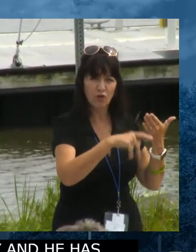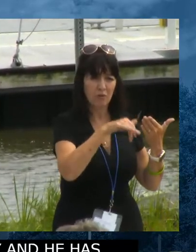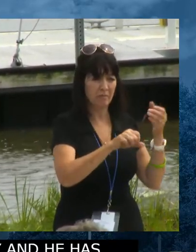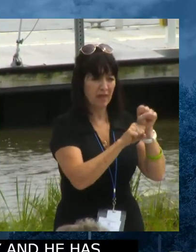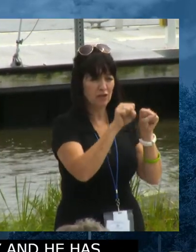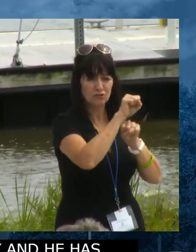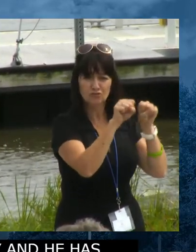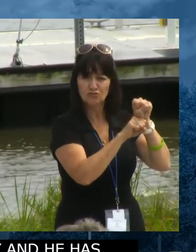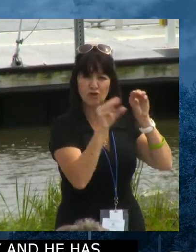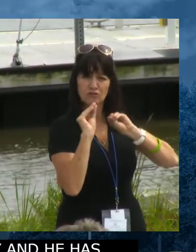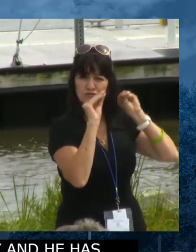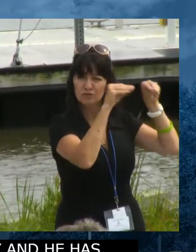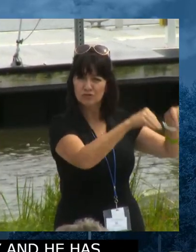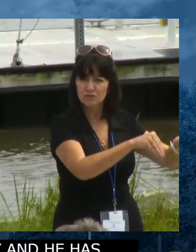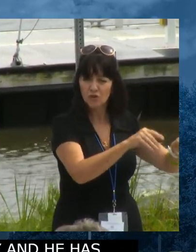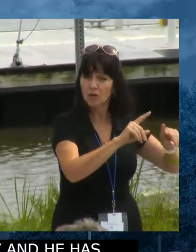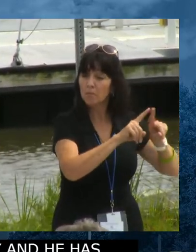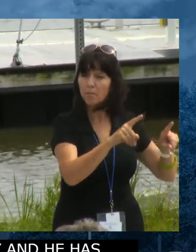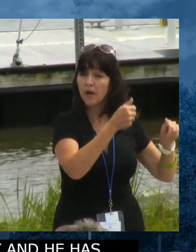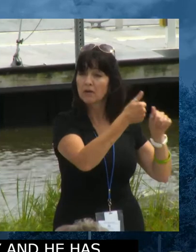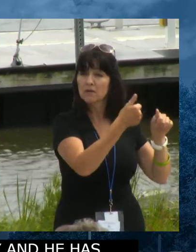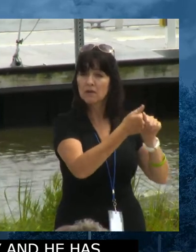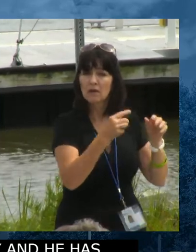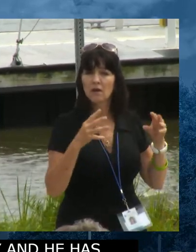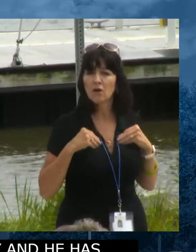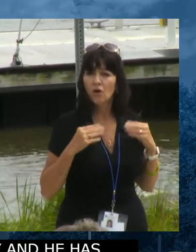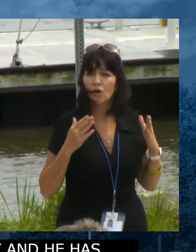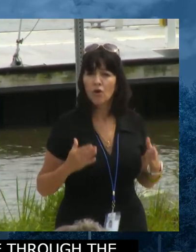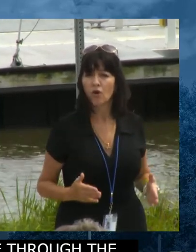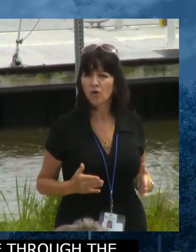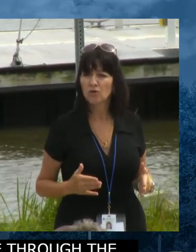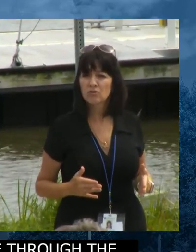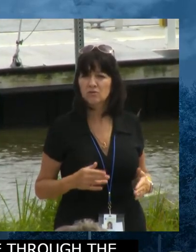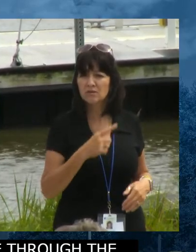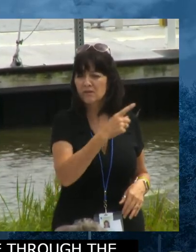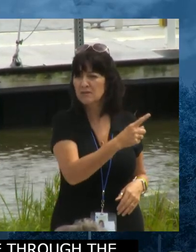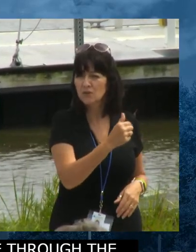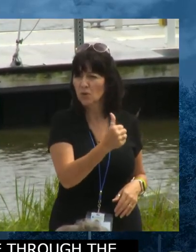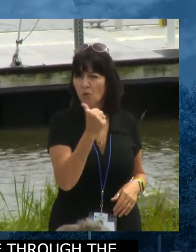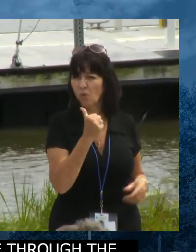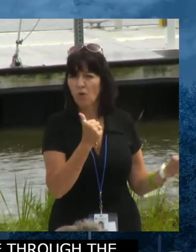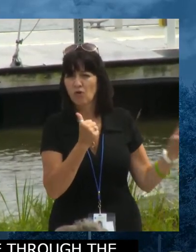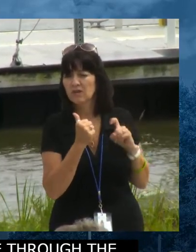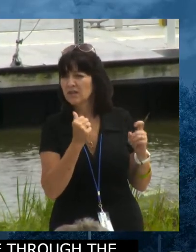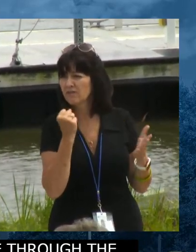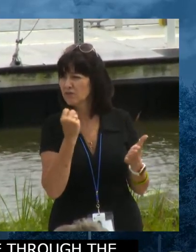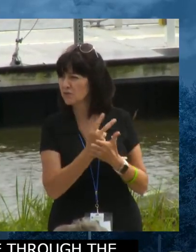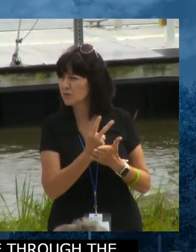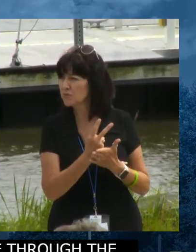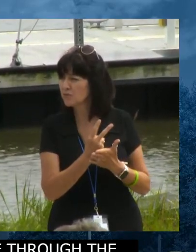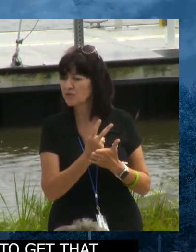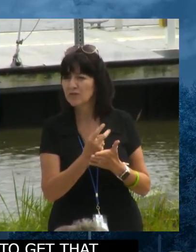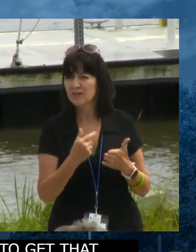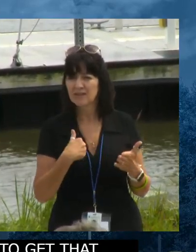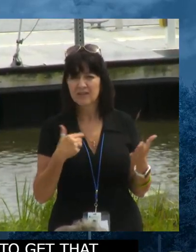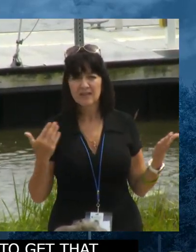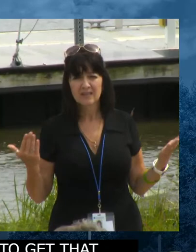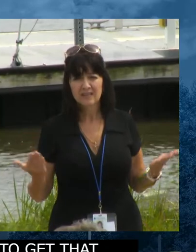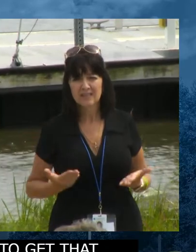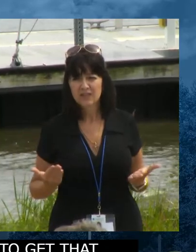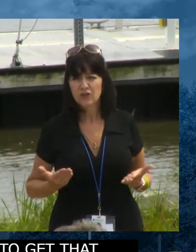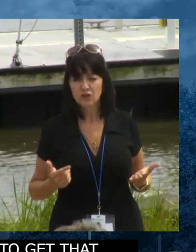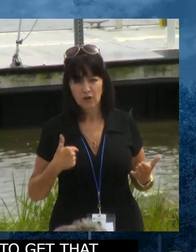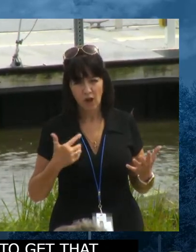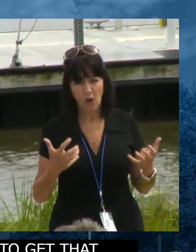installed. But the owner is not able to give us an easement. And I would just simply publicly say and encourage him,